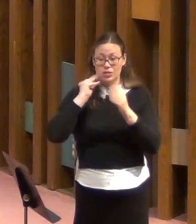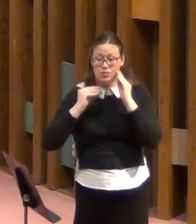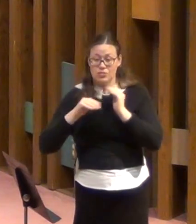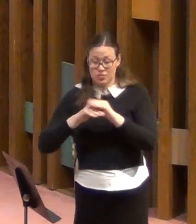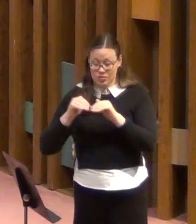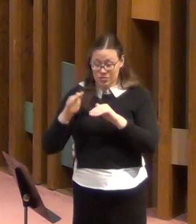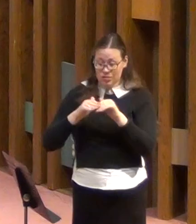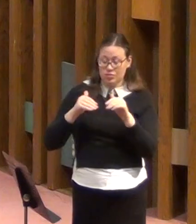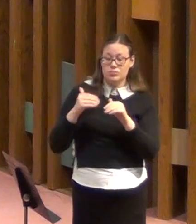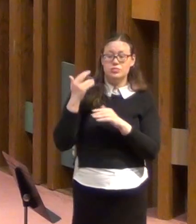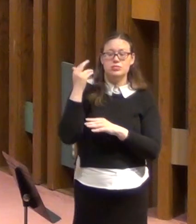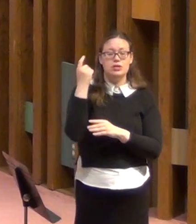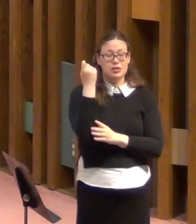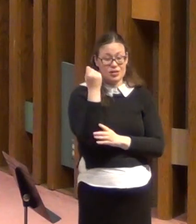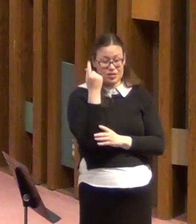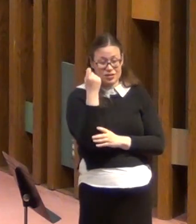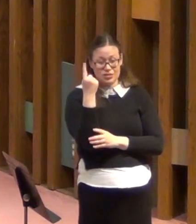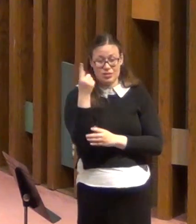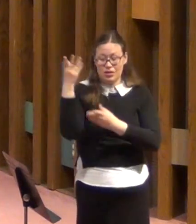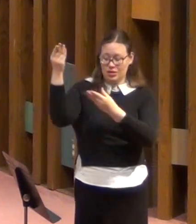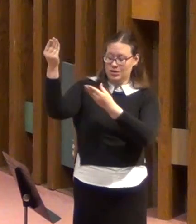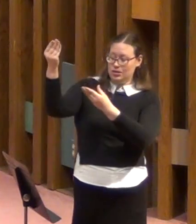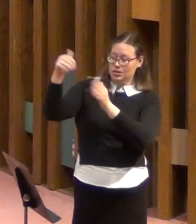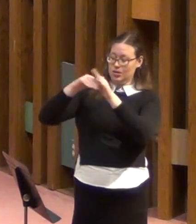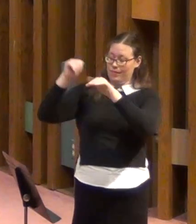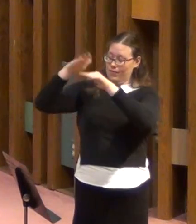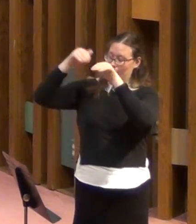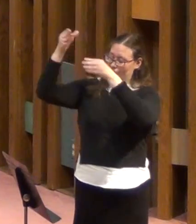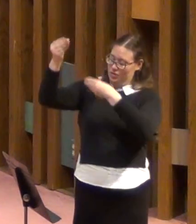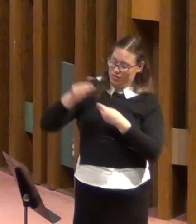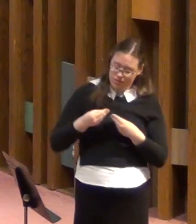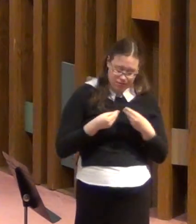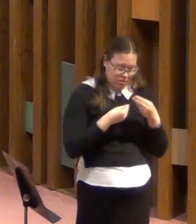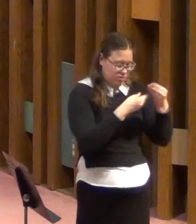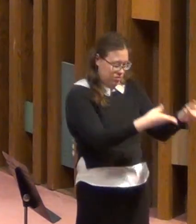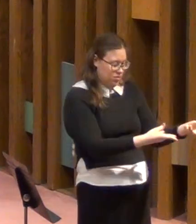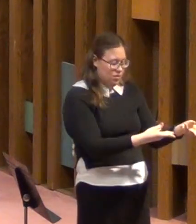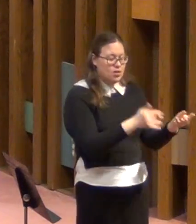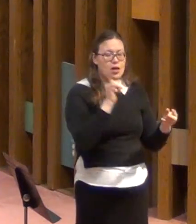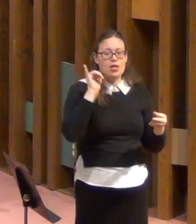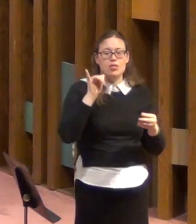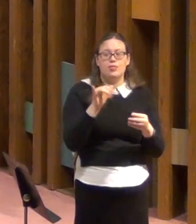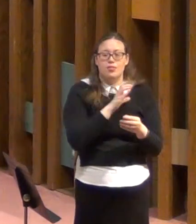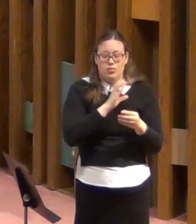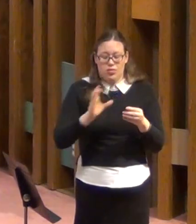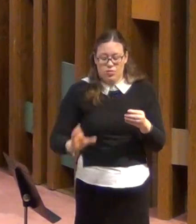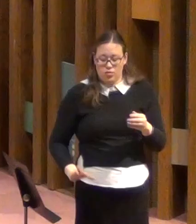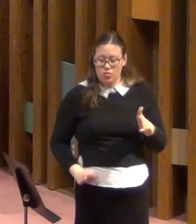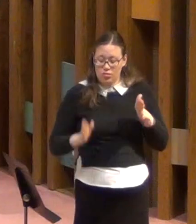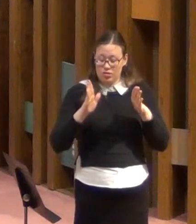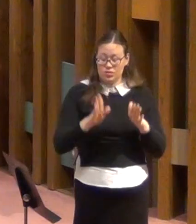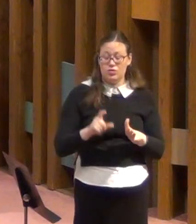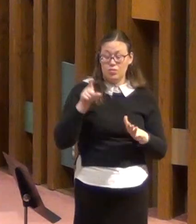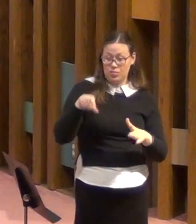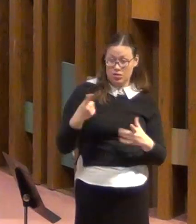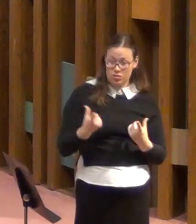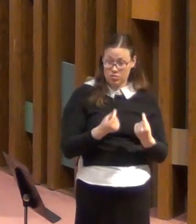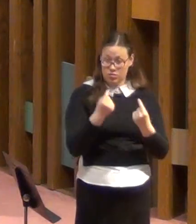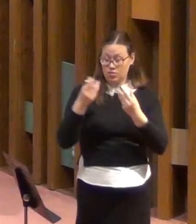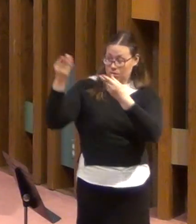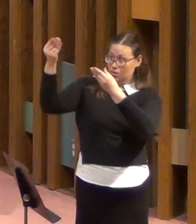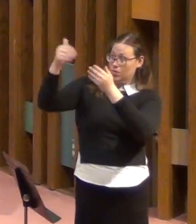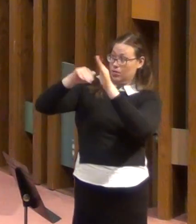that giving and receiving comfort is what God's people are all about. Giving and